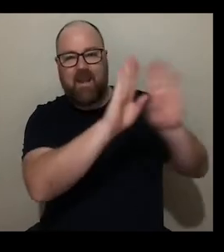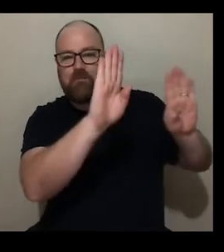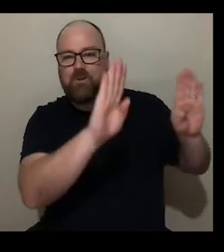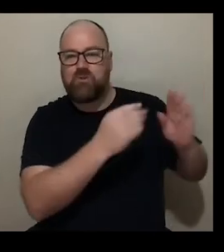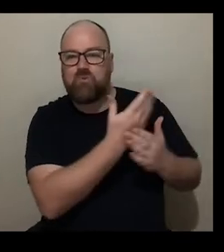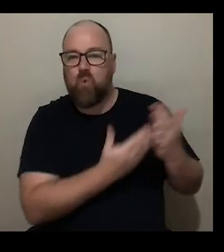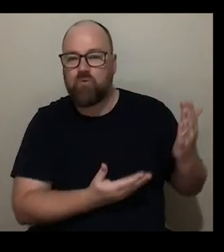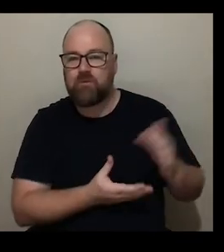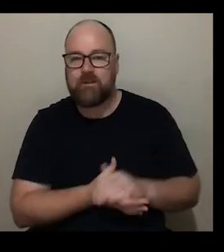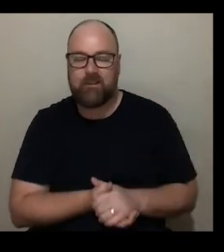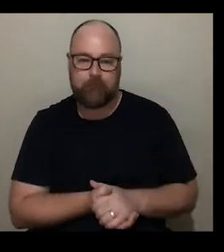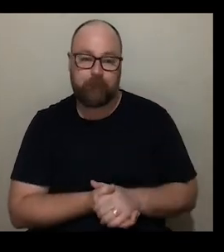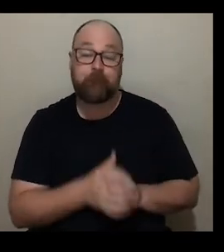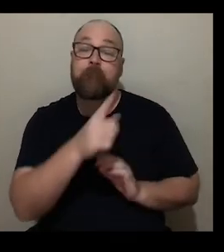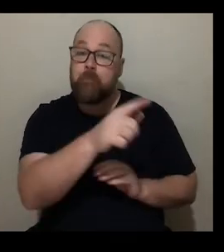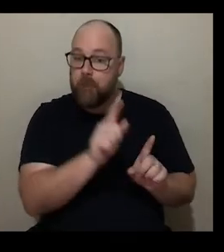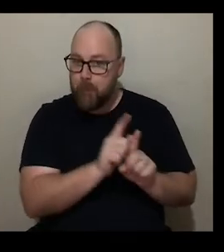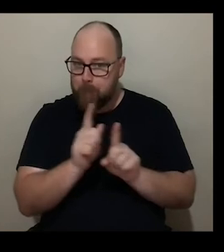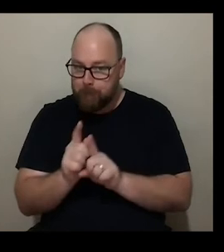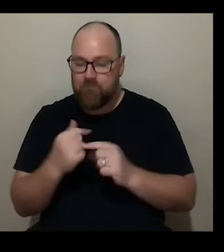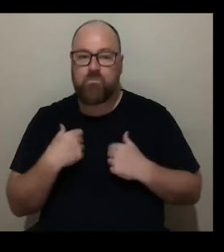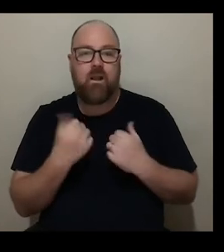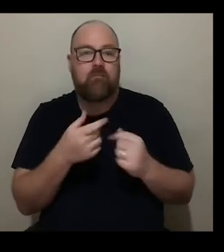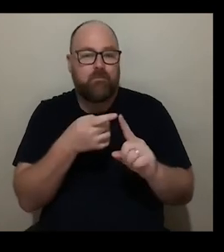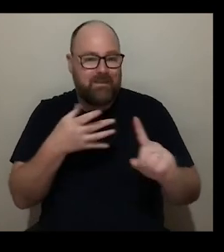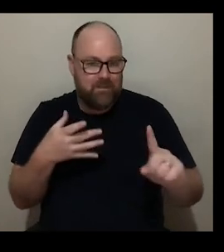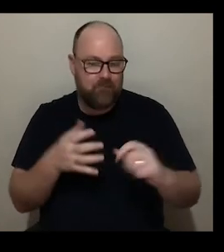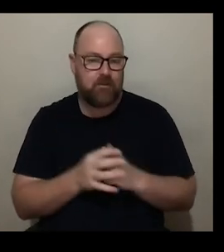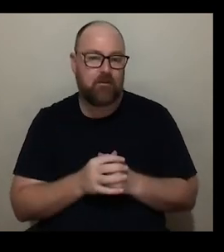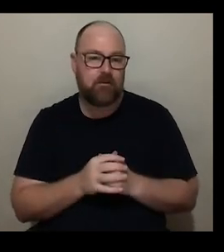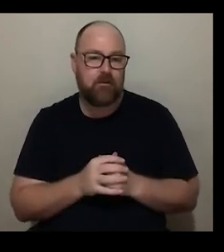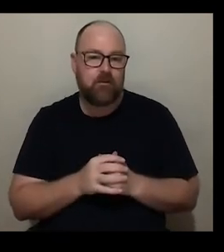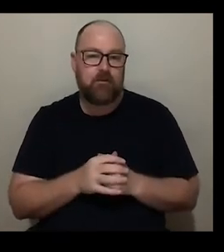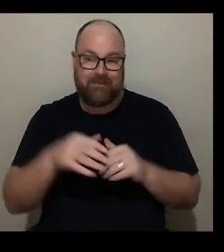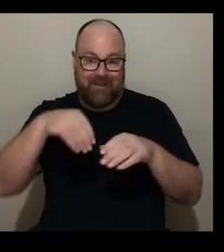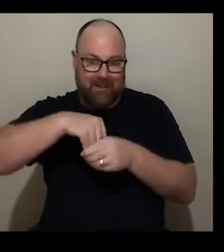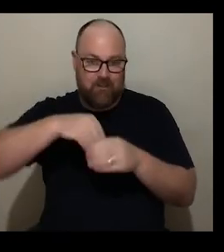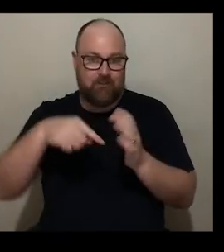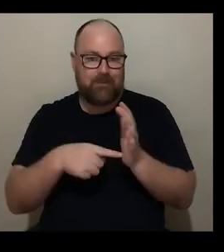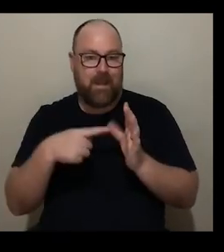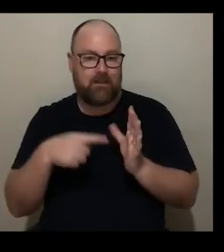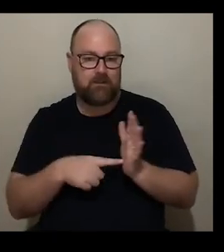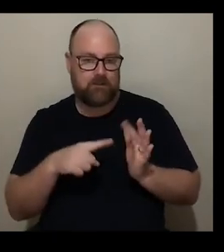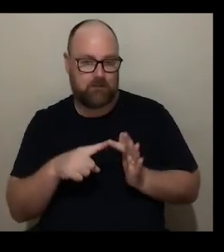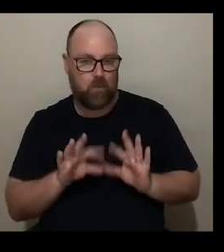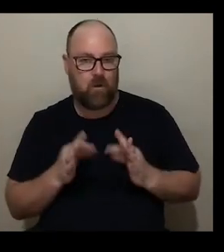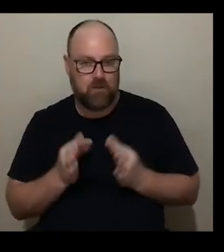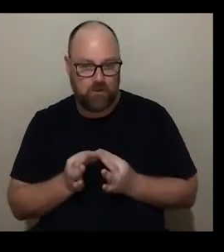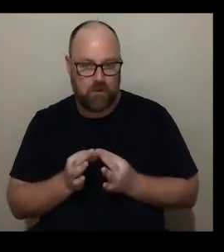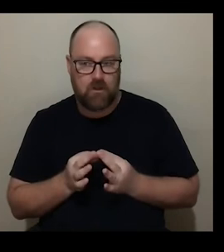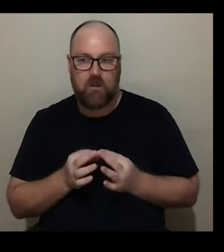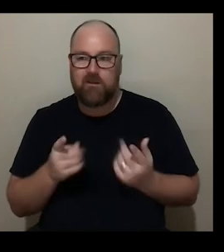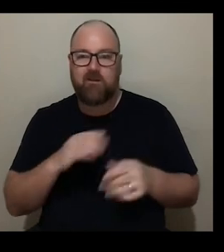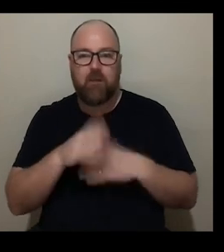displays and then also we have specific spaces within tate which are all about exchange